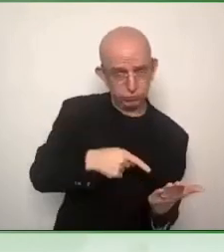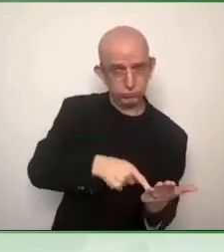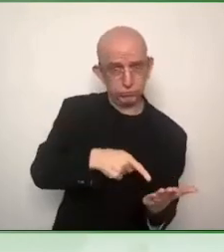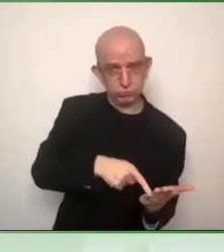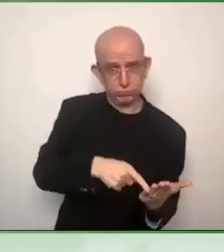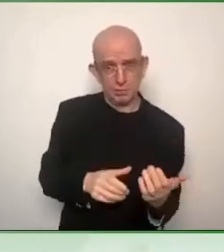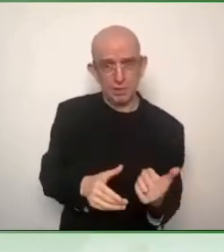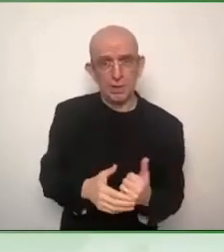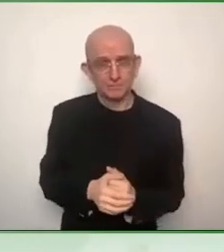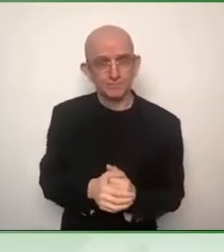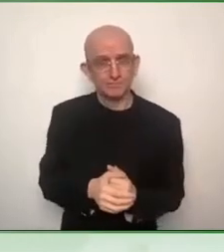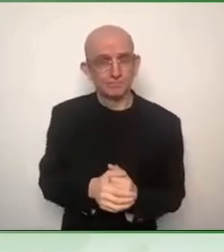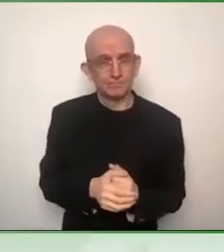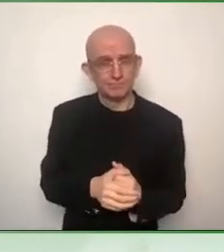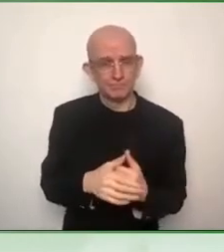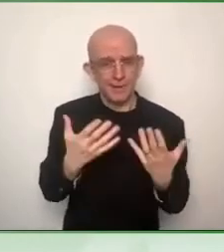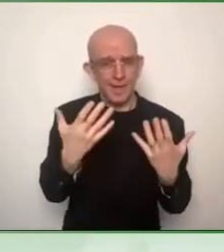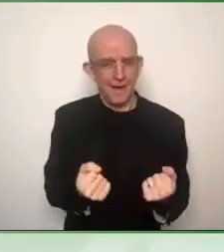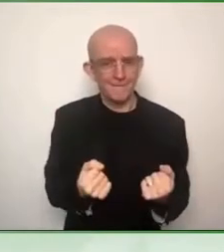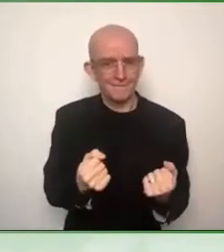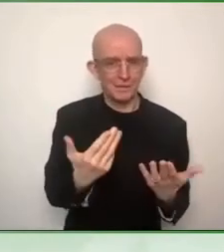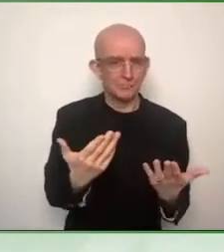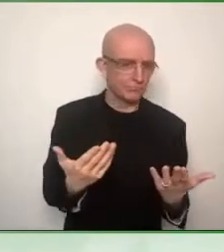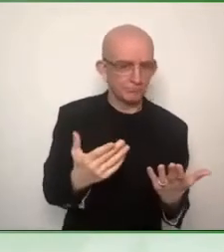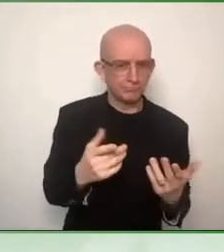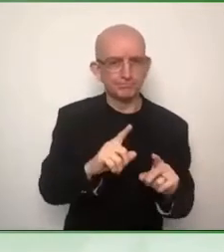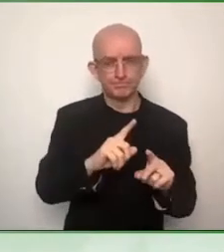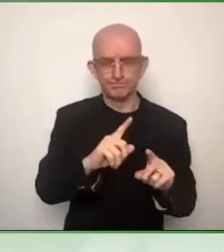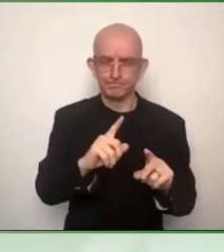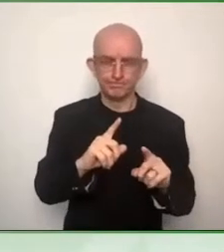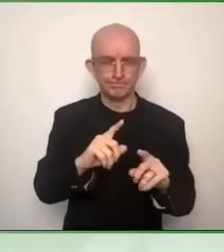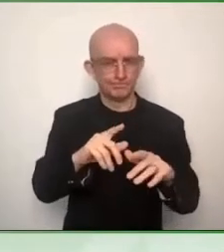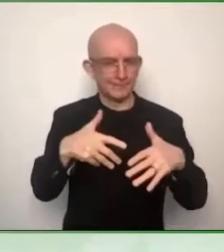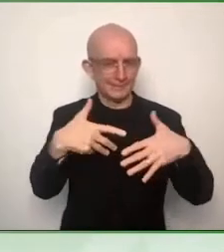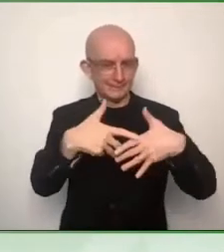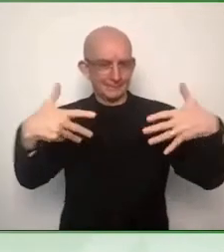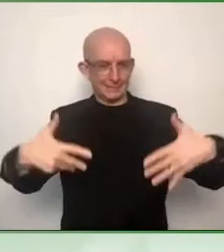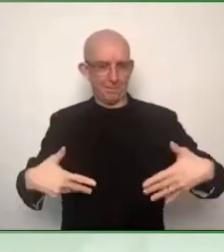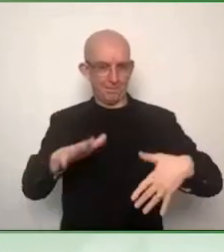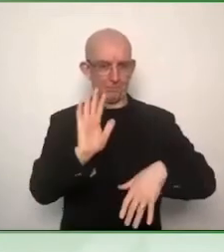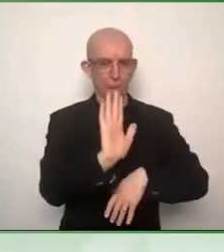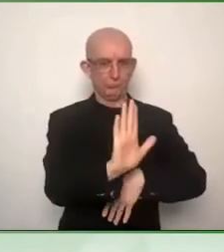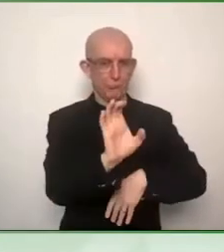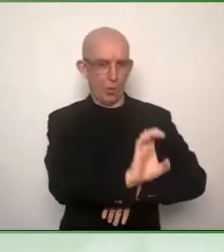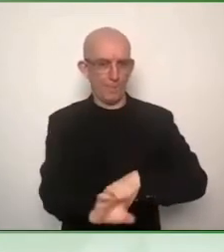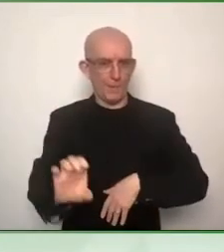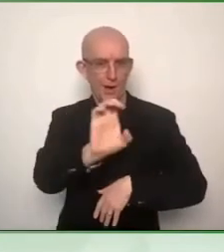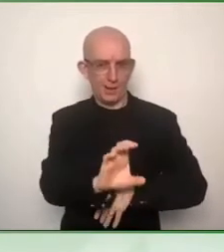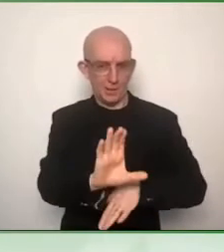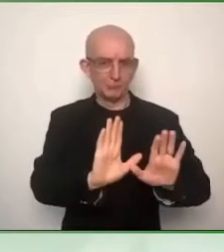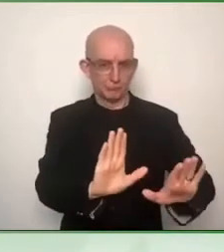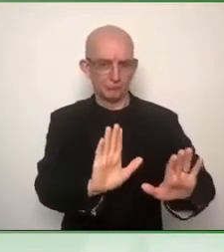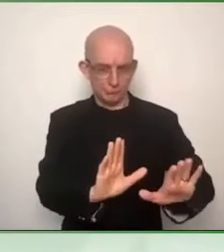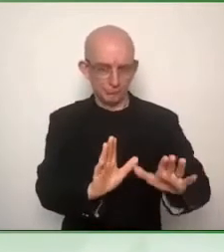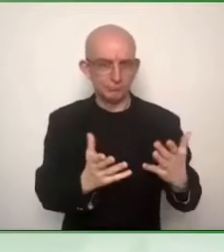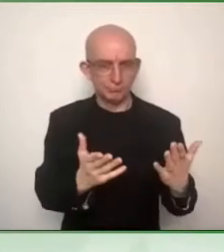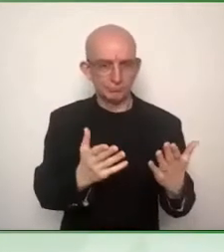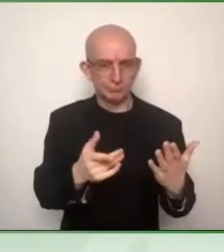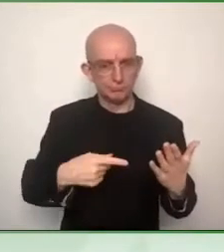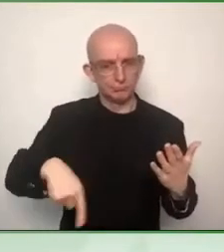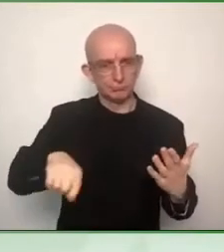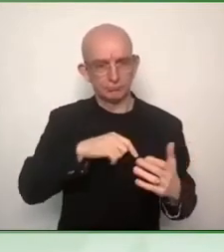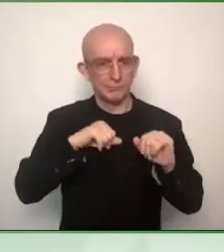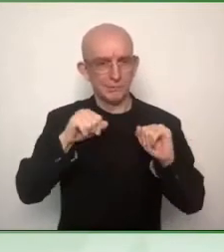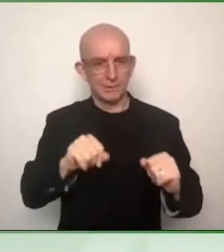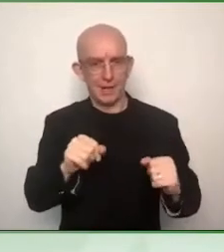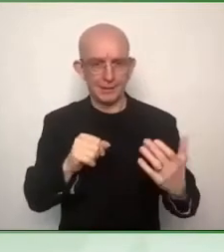to provide presumption of conformity, meaning economic operators